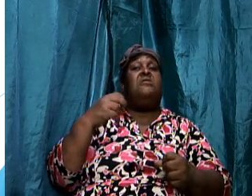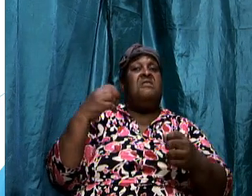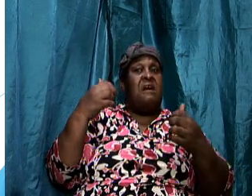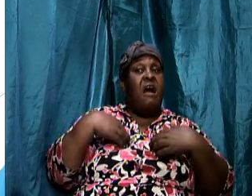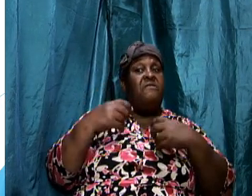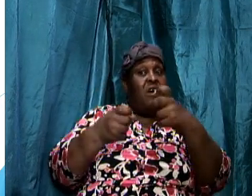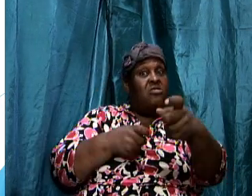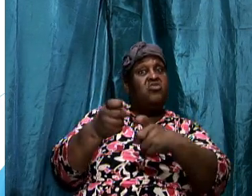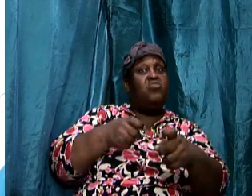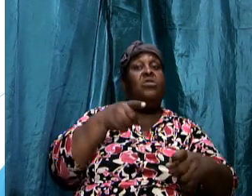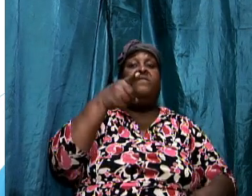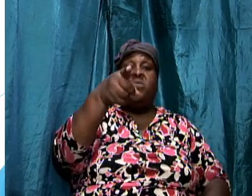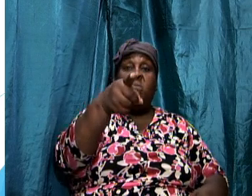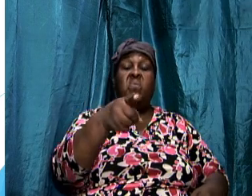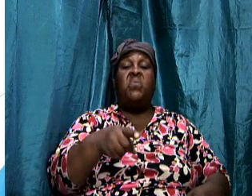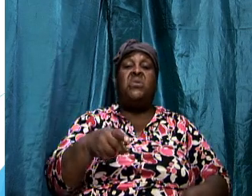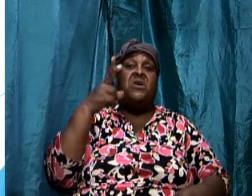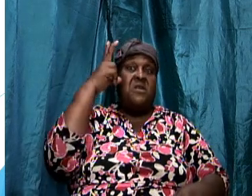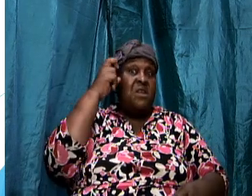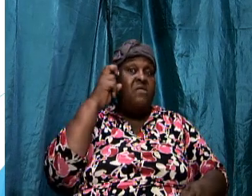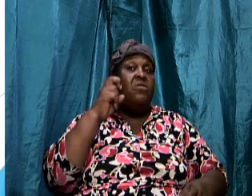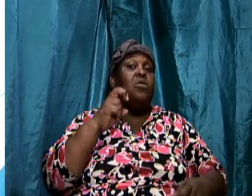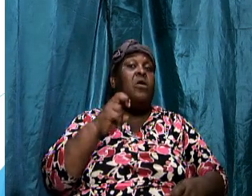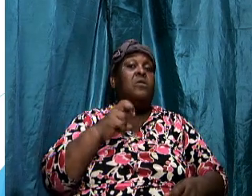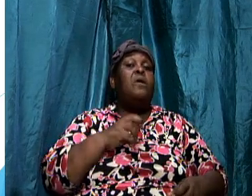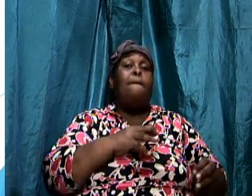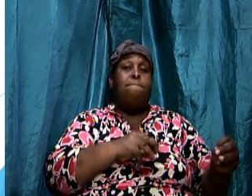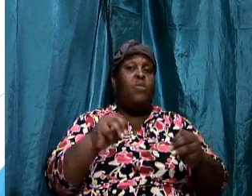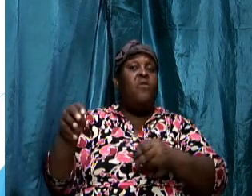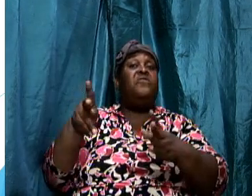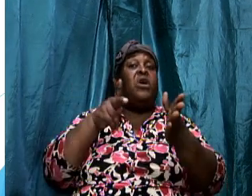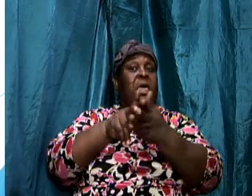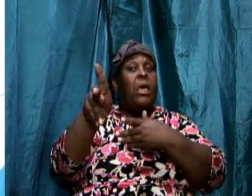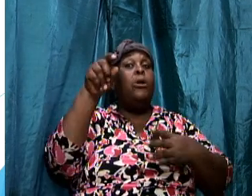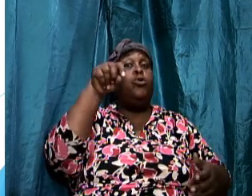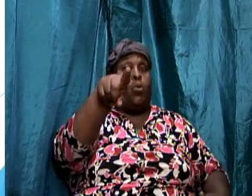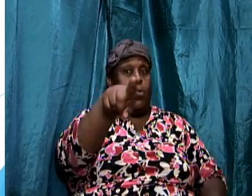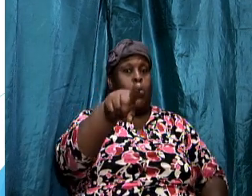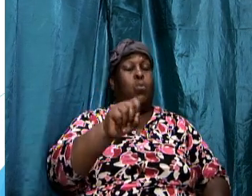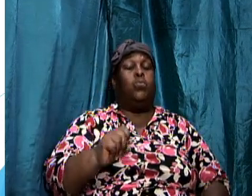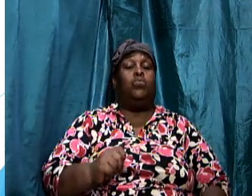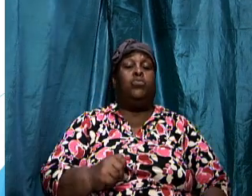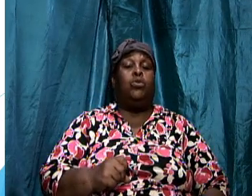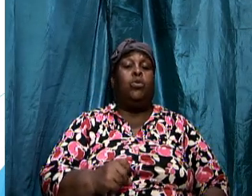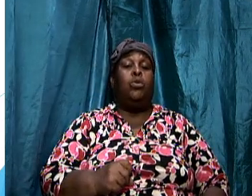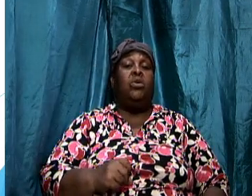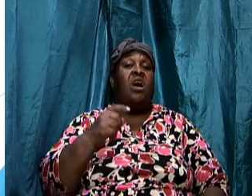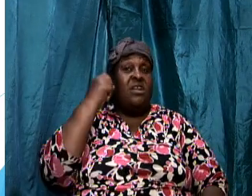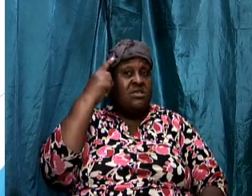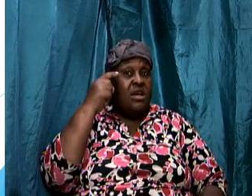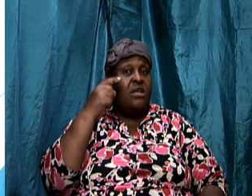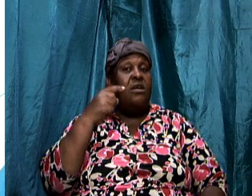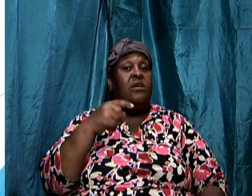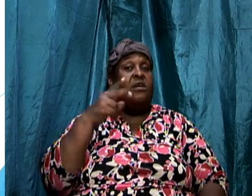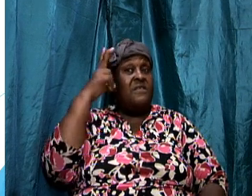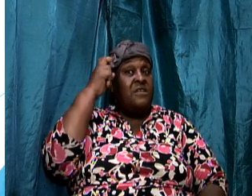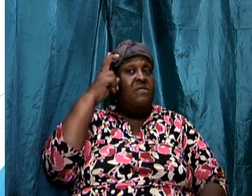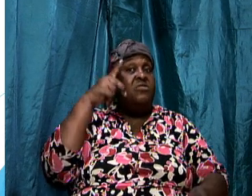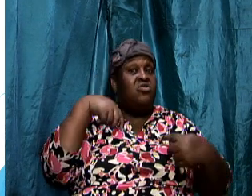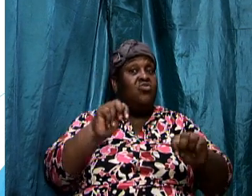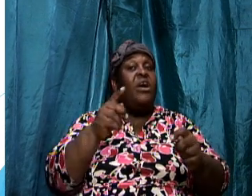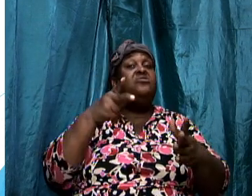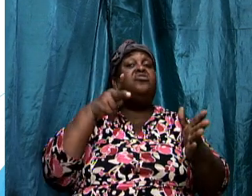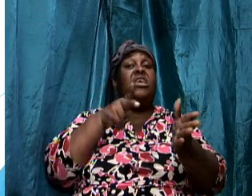going to move to kill you and when i say killing or understand because he's trying to kill you in every wise